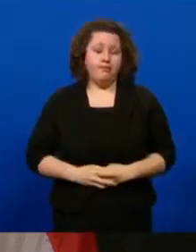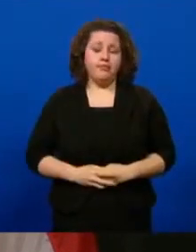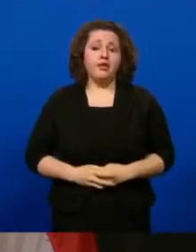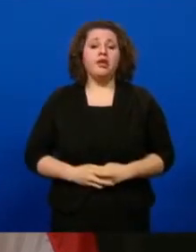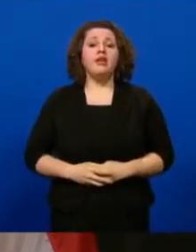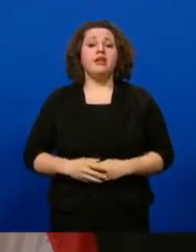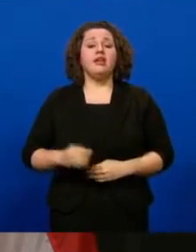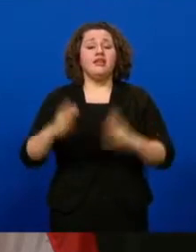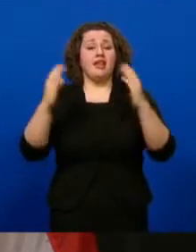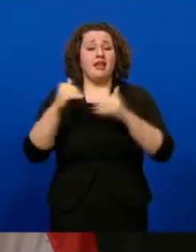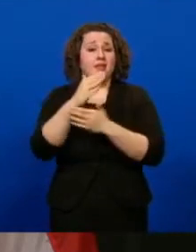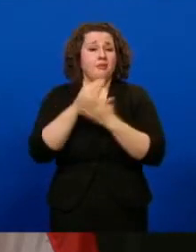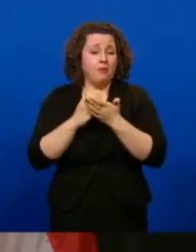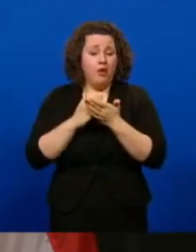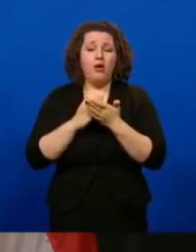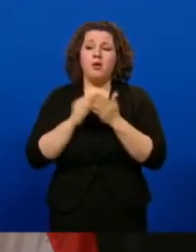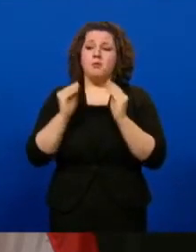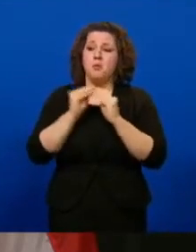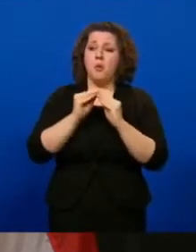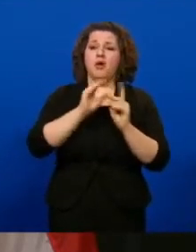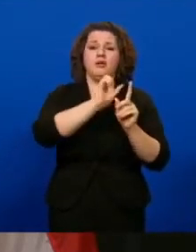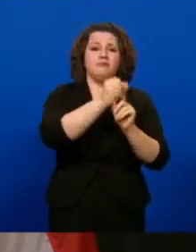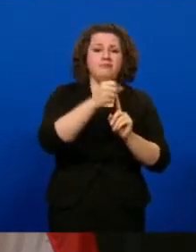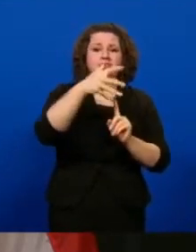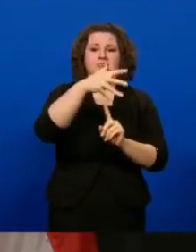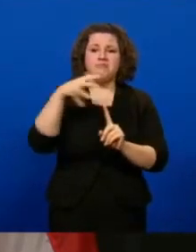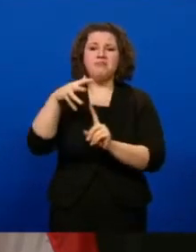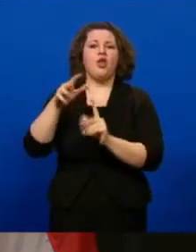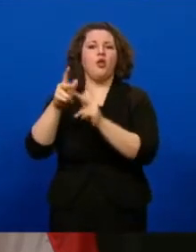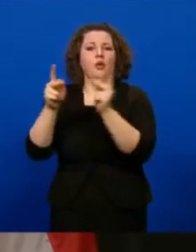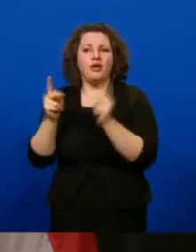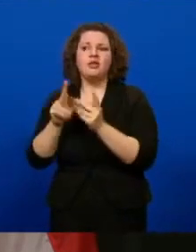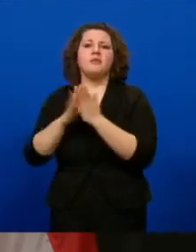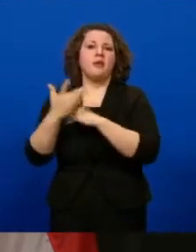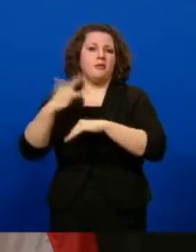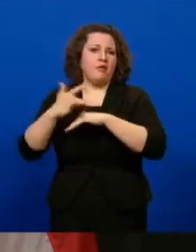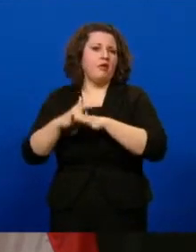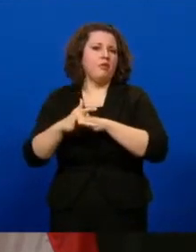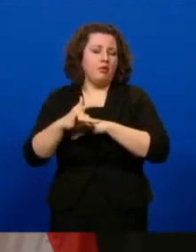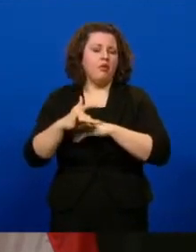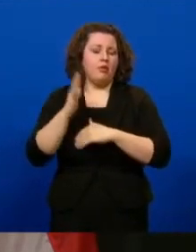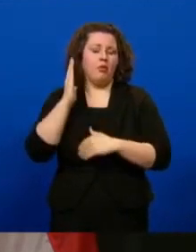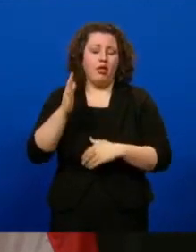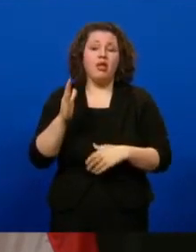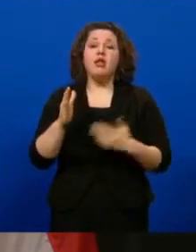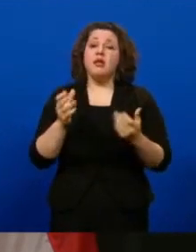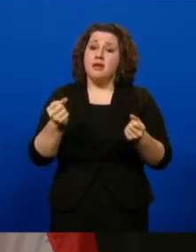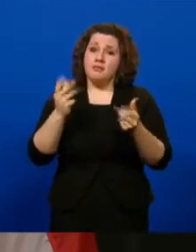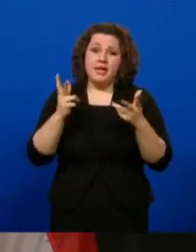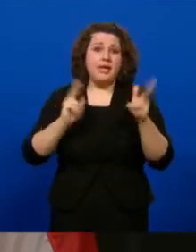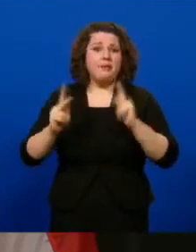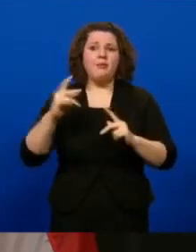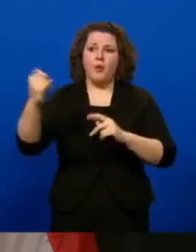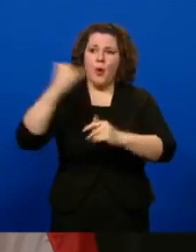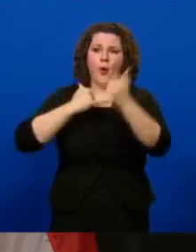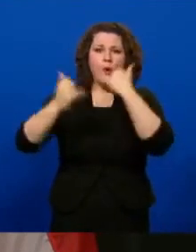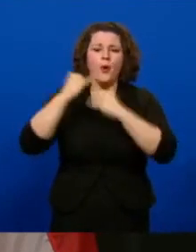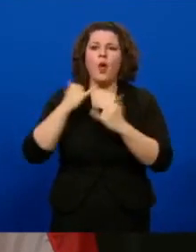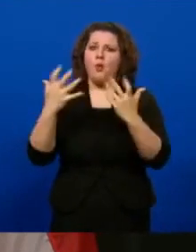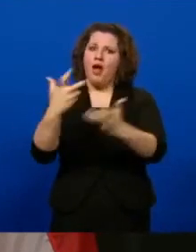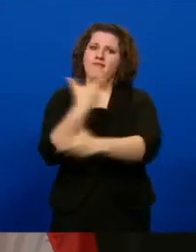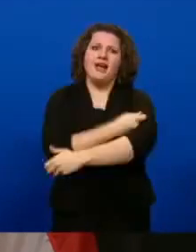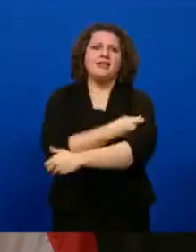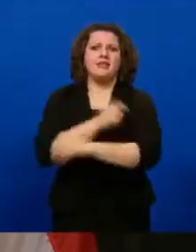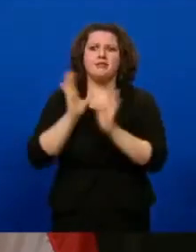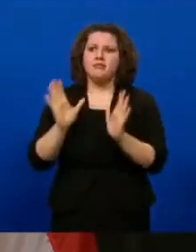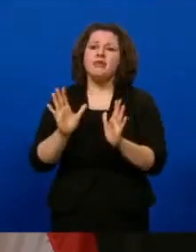we move into the next phase, more settings and locations for vaccination will become available. We're getting a lot of calls from Iowans who want the vaccine, and that's